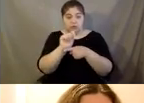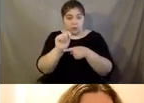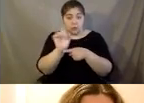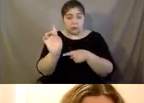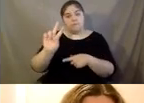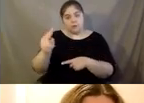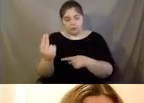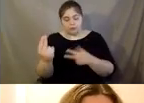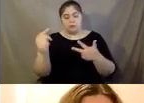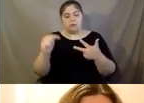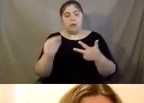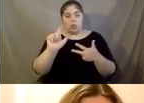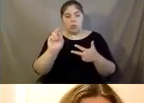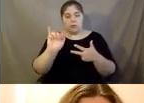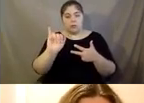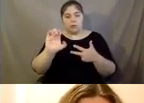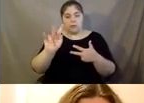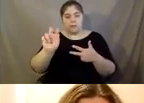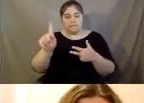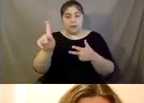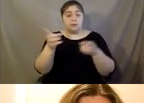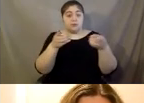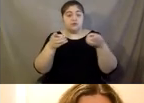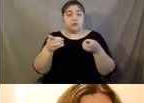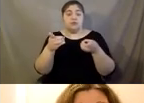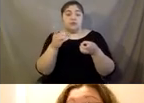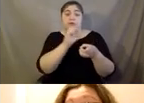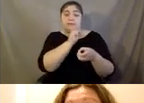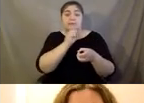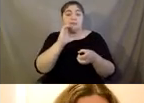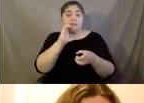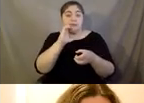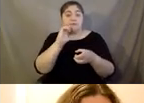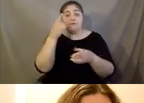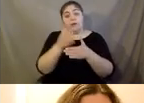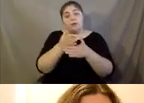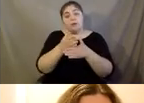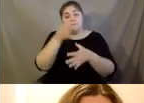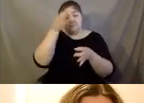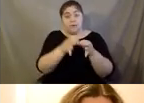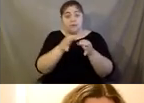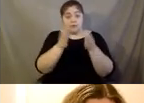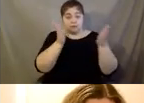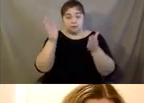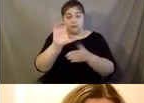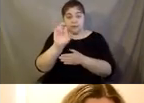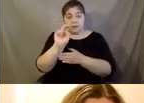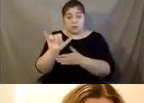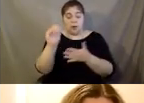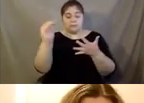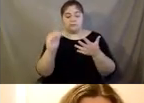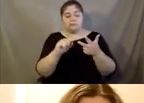Lori Klevak, Director of Senior Services at Interfaith Works of CNY, and Cynthia Carey-Woods,